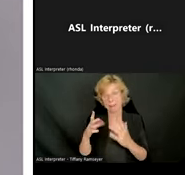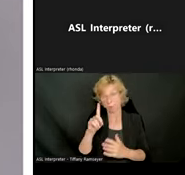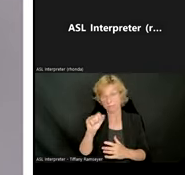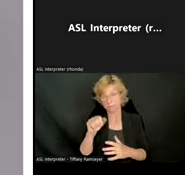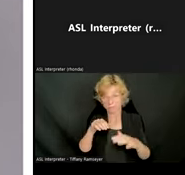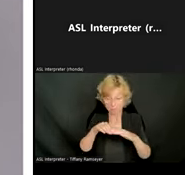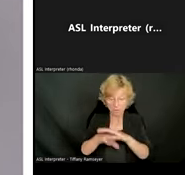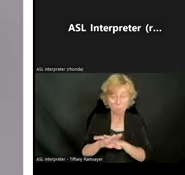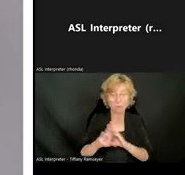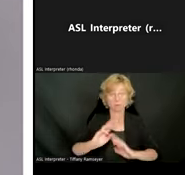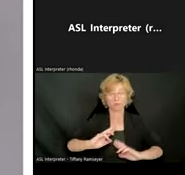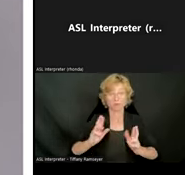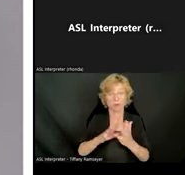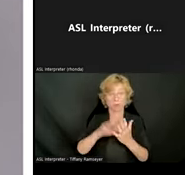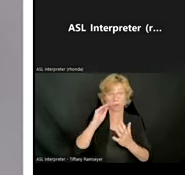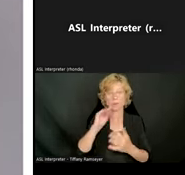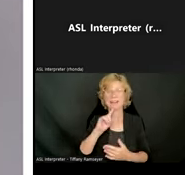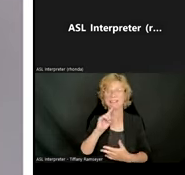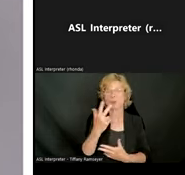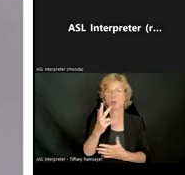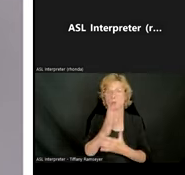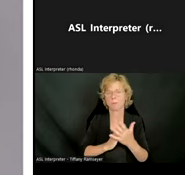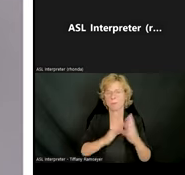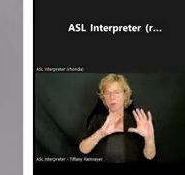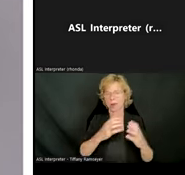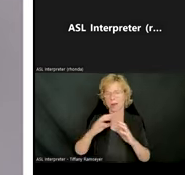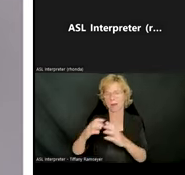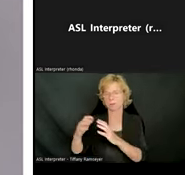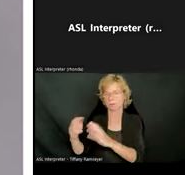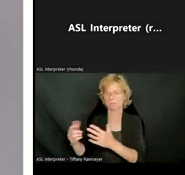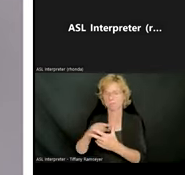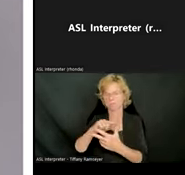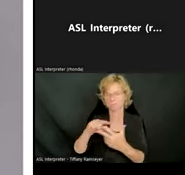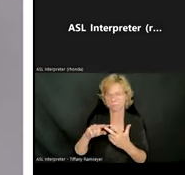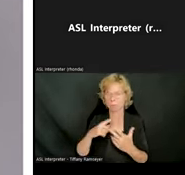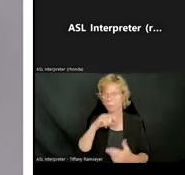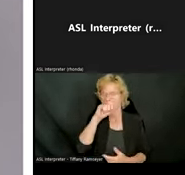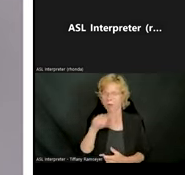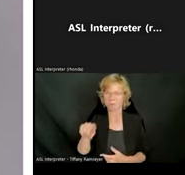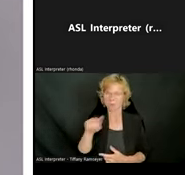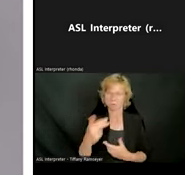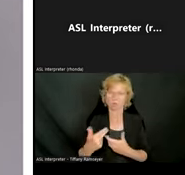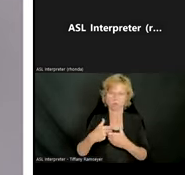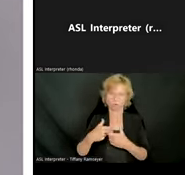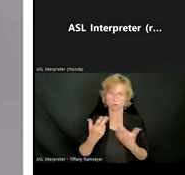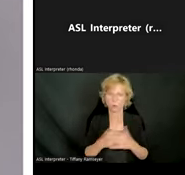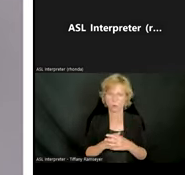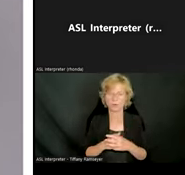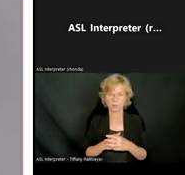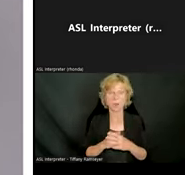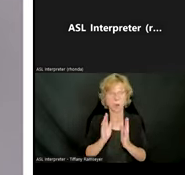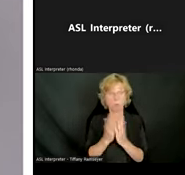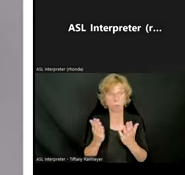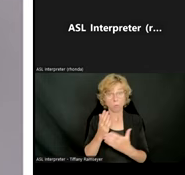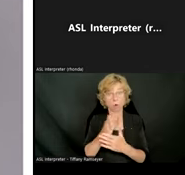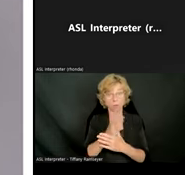we encourage you to, it's a three-part module. We'd love to have you be part of it and learn from it. And you'll see Bookshare is a piece of it, right? Bookshare is